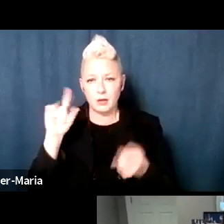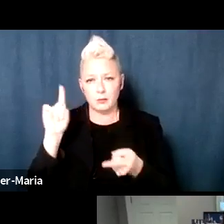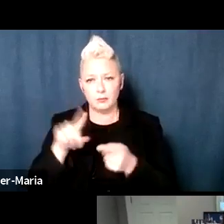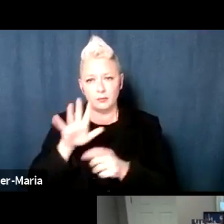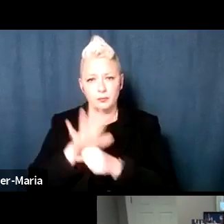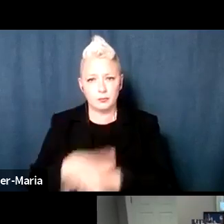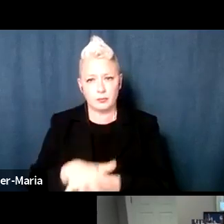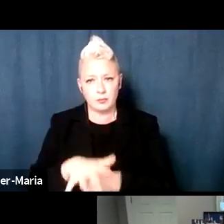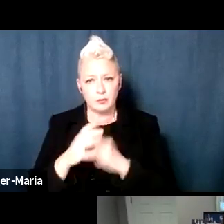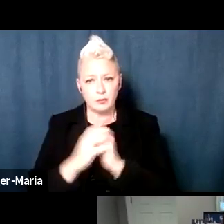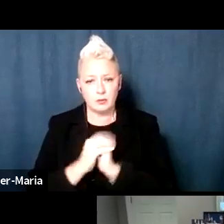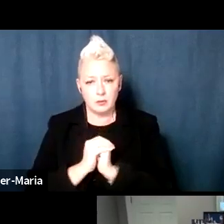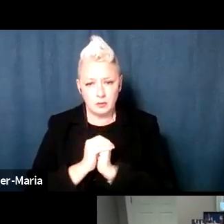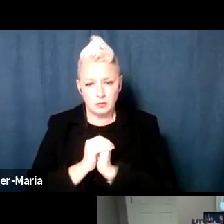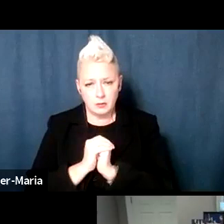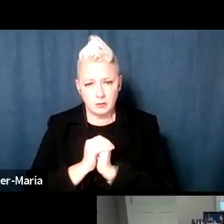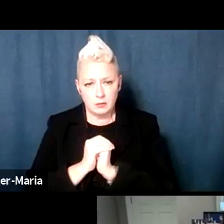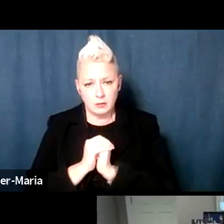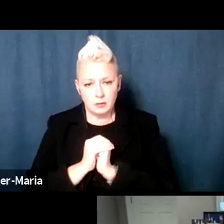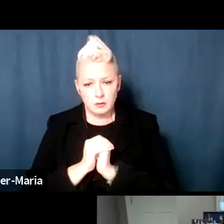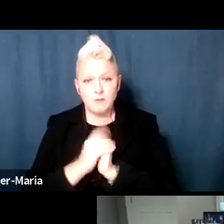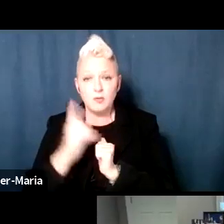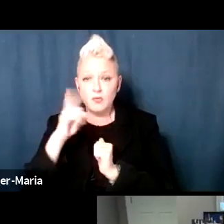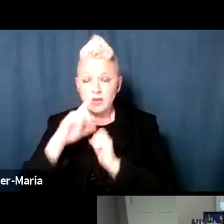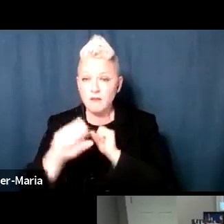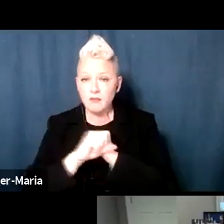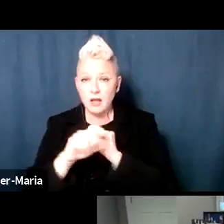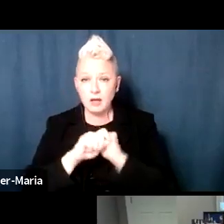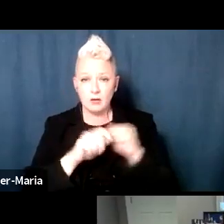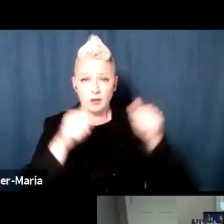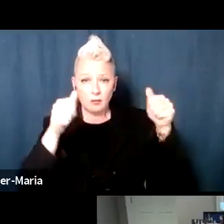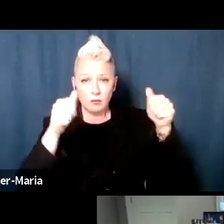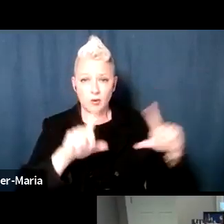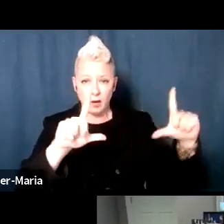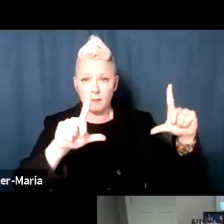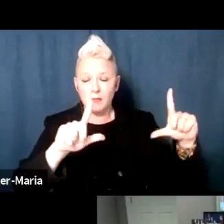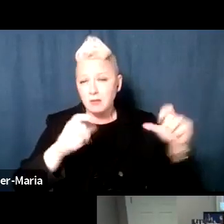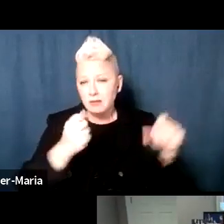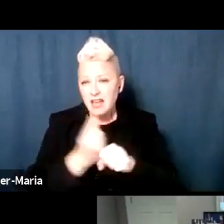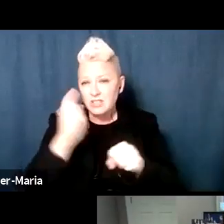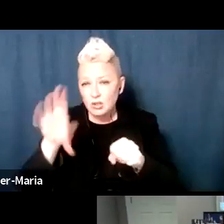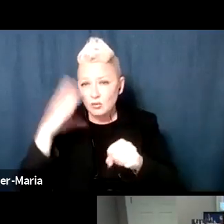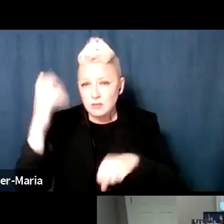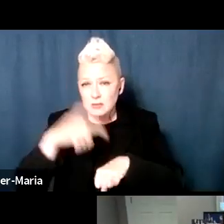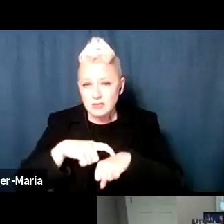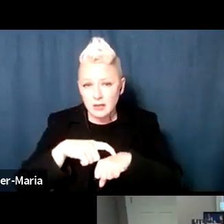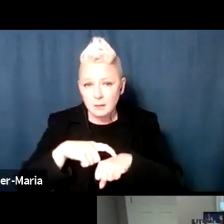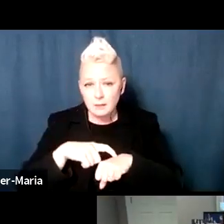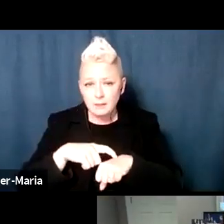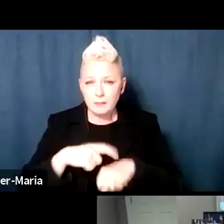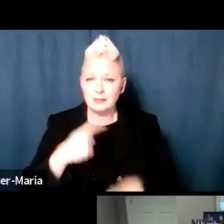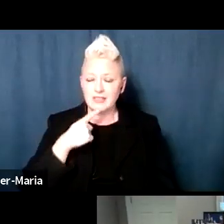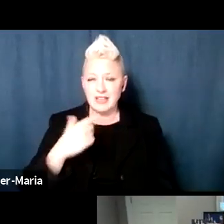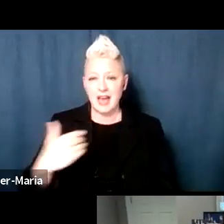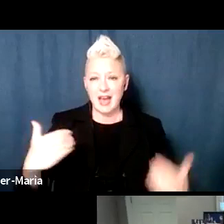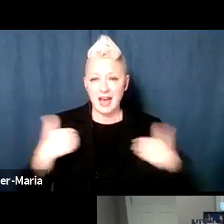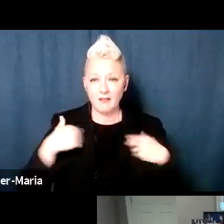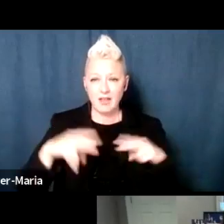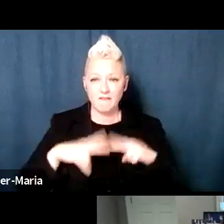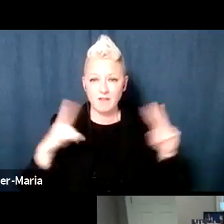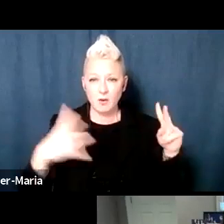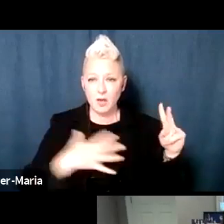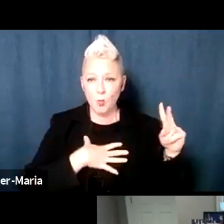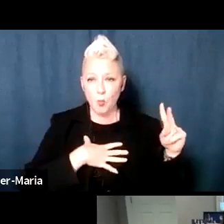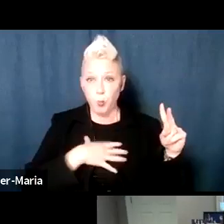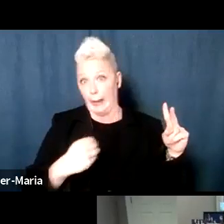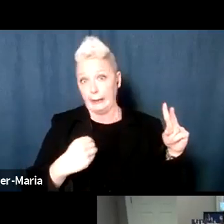if you think about a flyer that was put up last year at Christmas time, have a very white Christmas. That